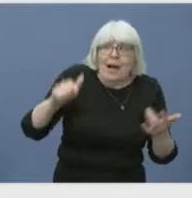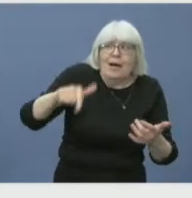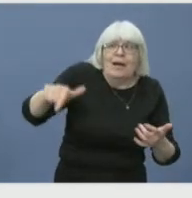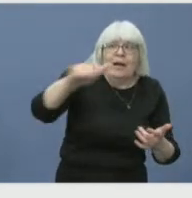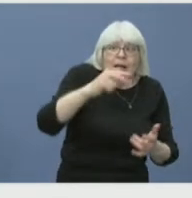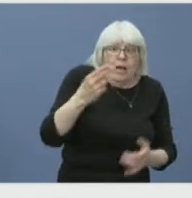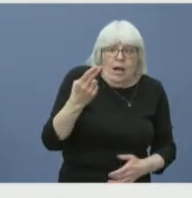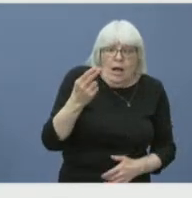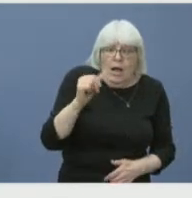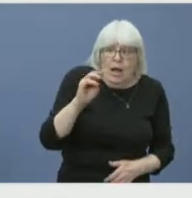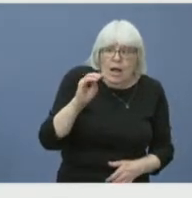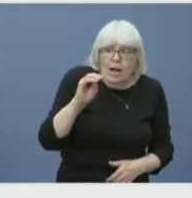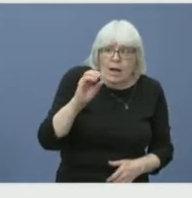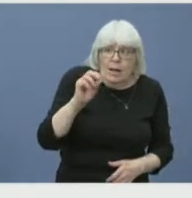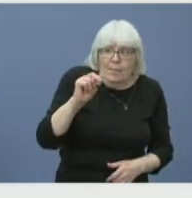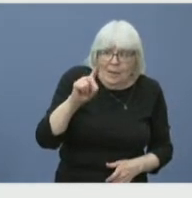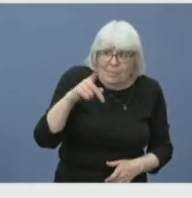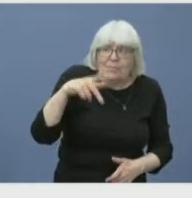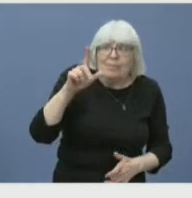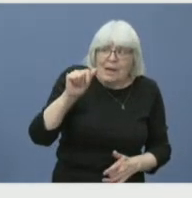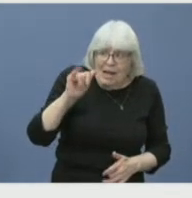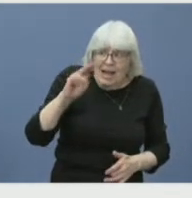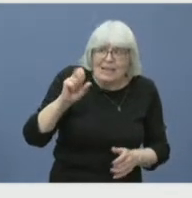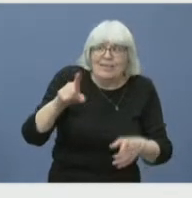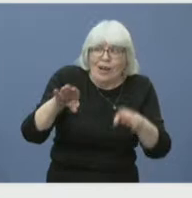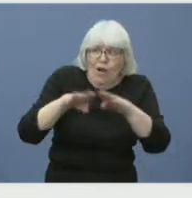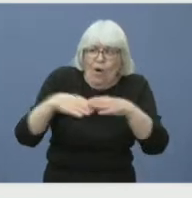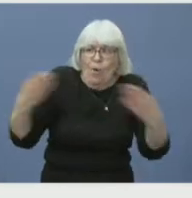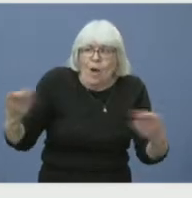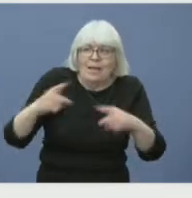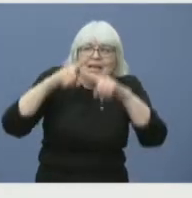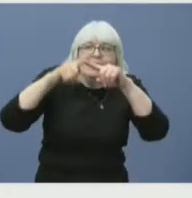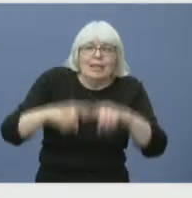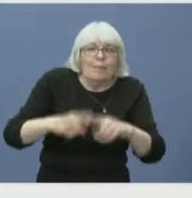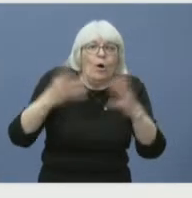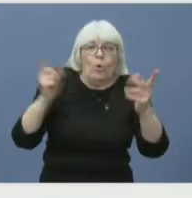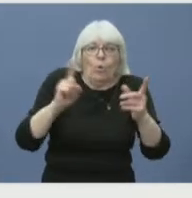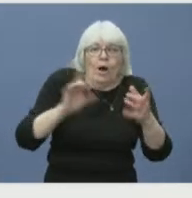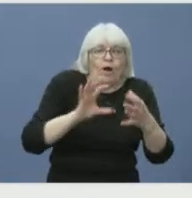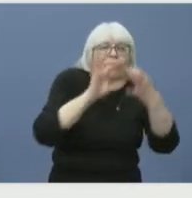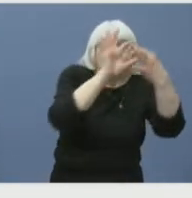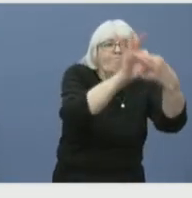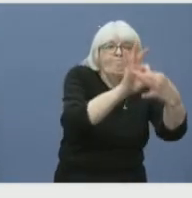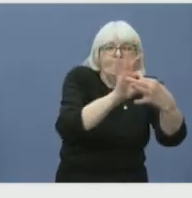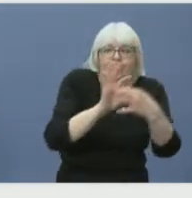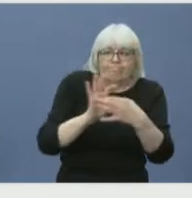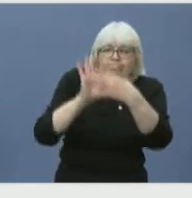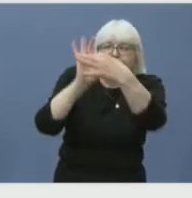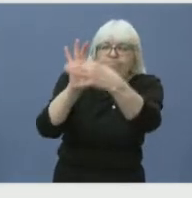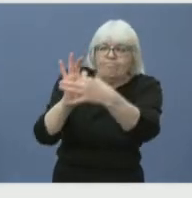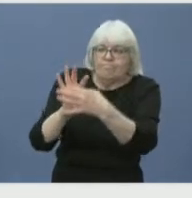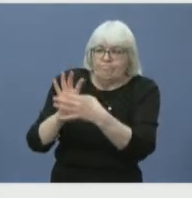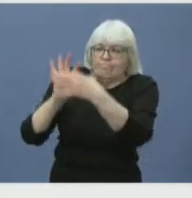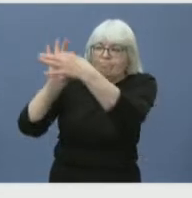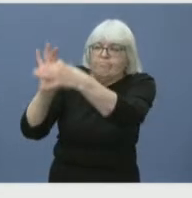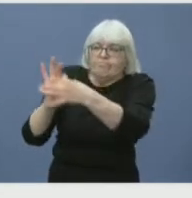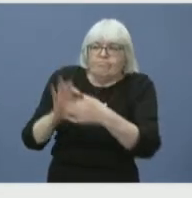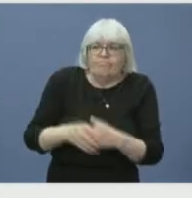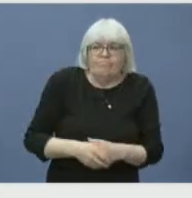linked to other areas. So there will be some spots with some small pockets of power that are on where people are not home yet.